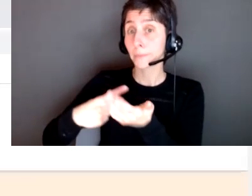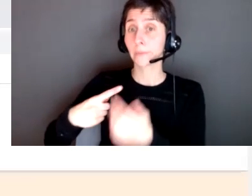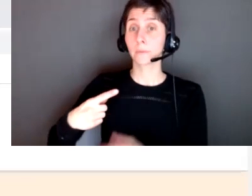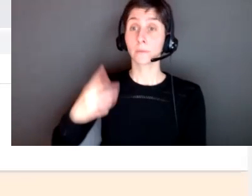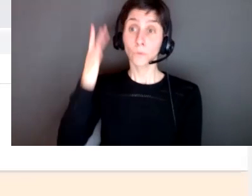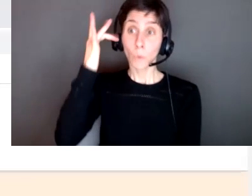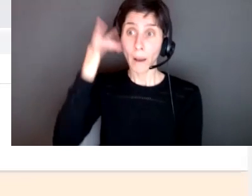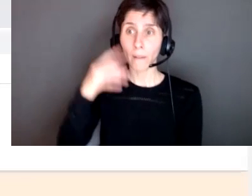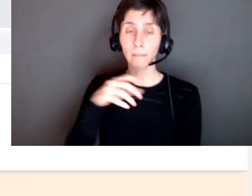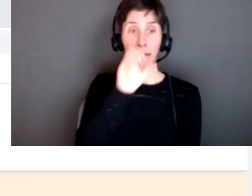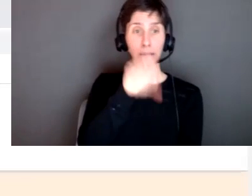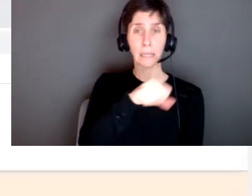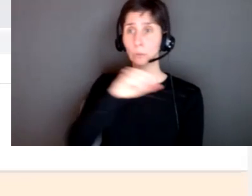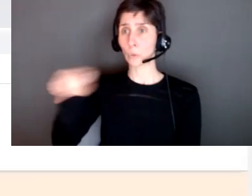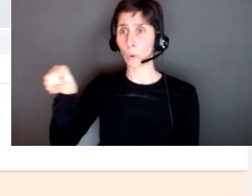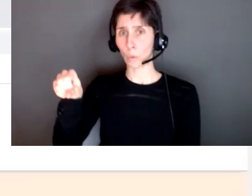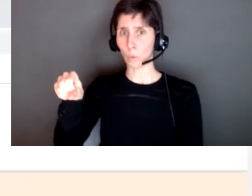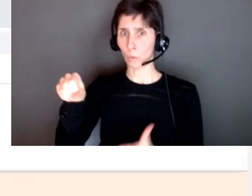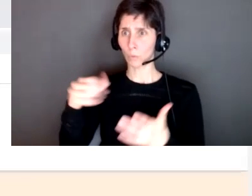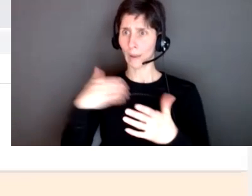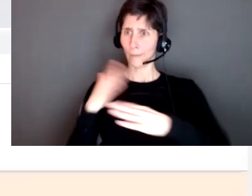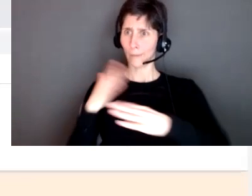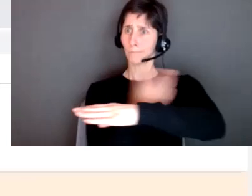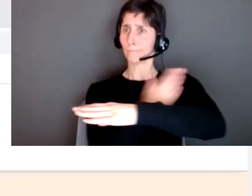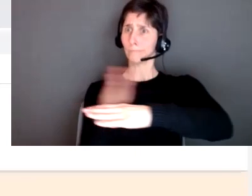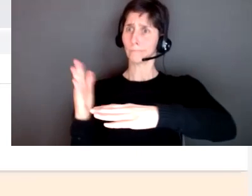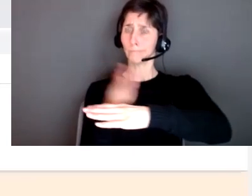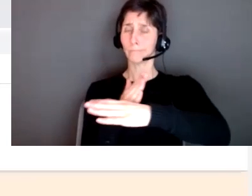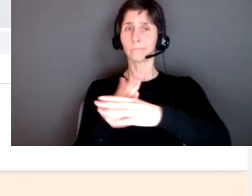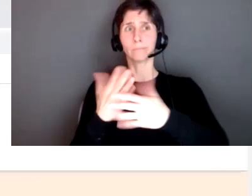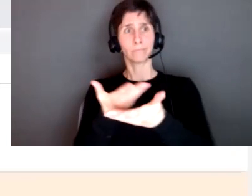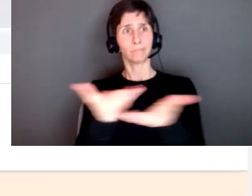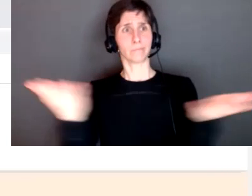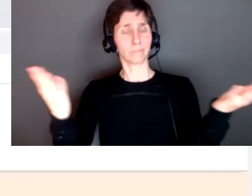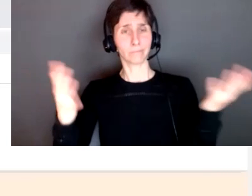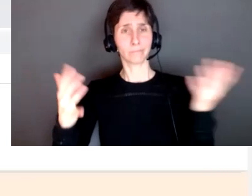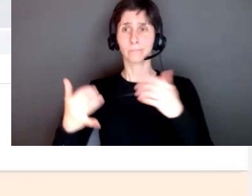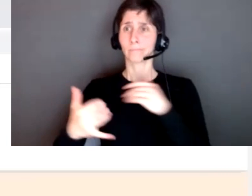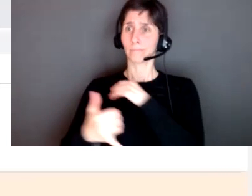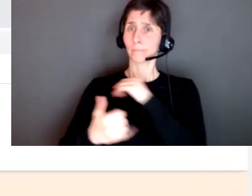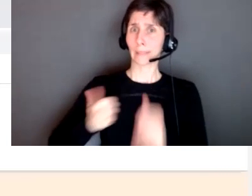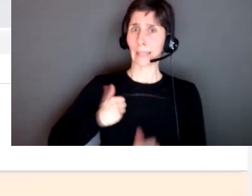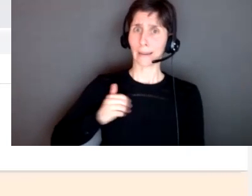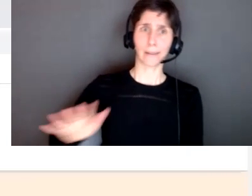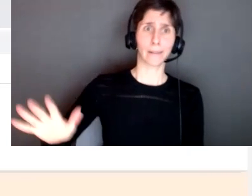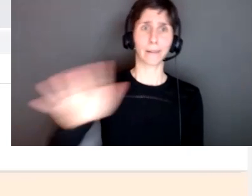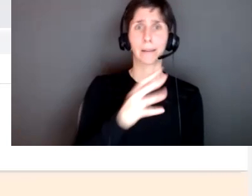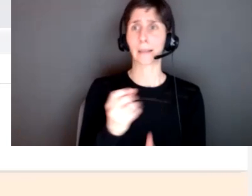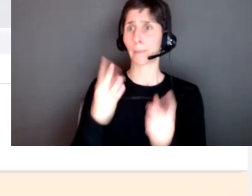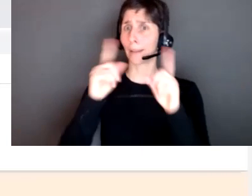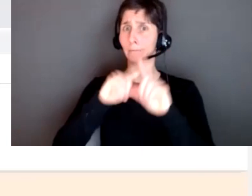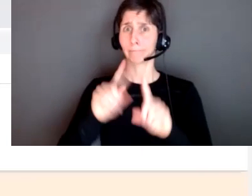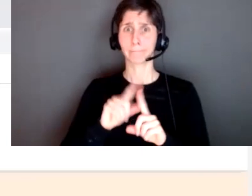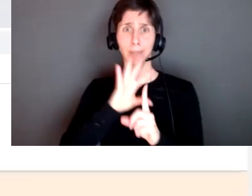mean it could it couldn't be just yes or no right like we are we live in a multicultural country so i'm guessing that maybe you